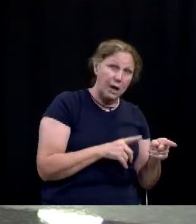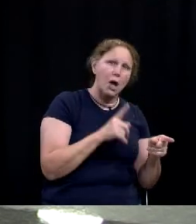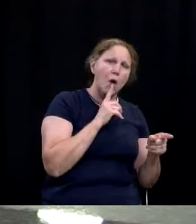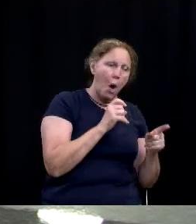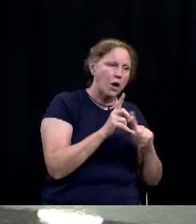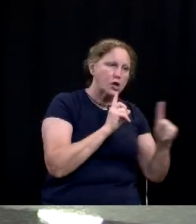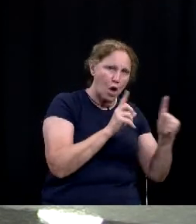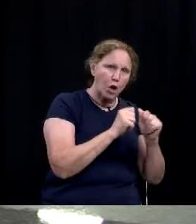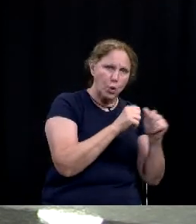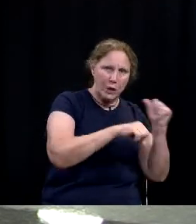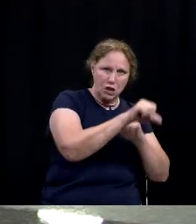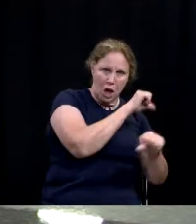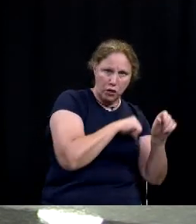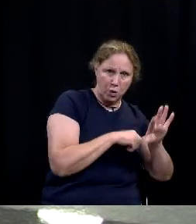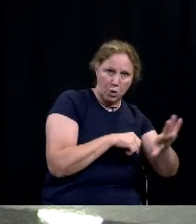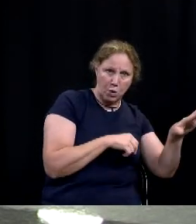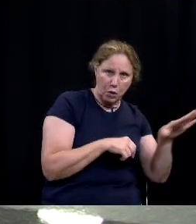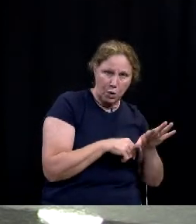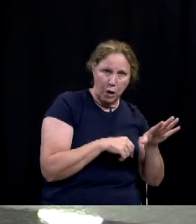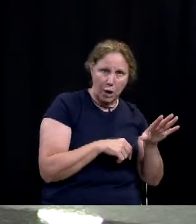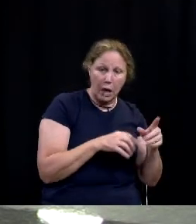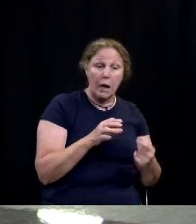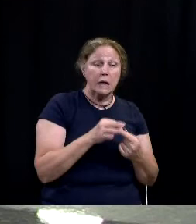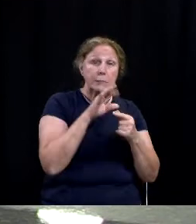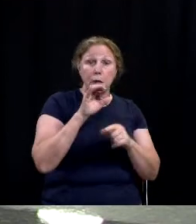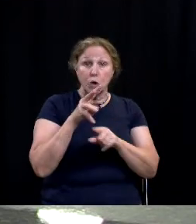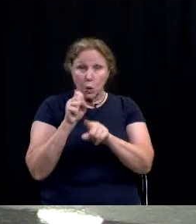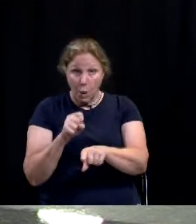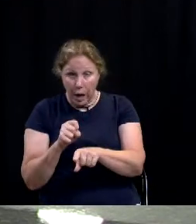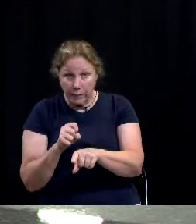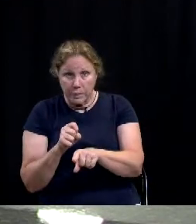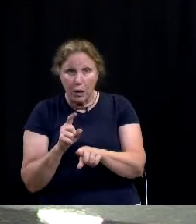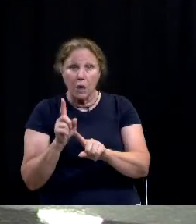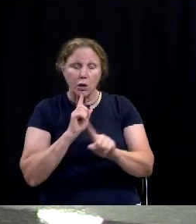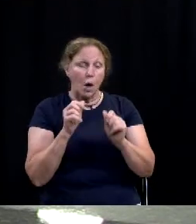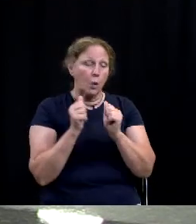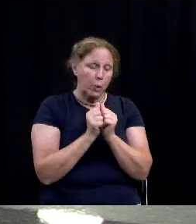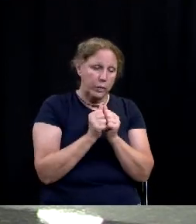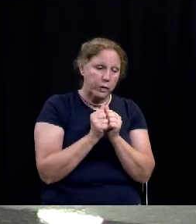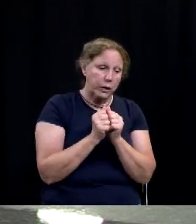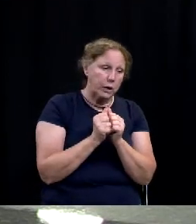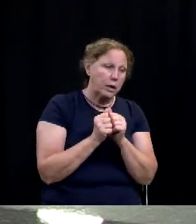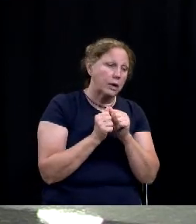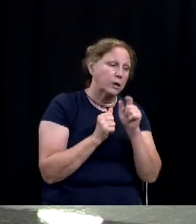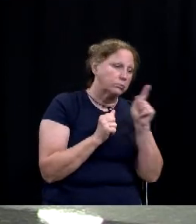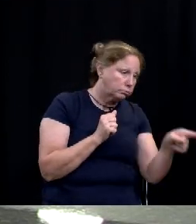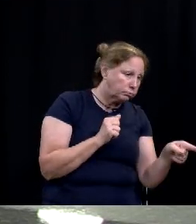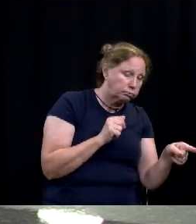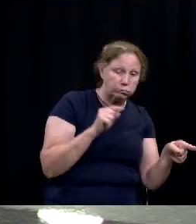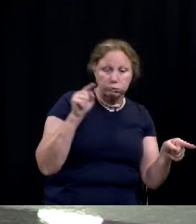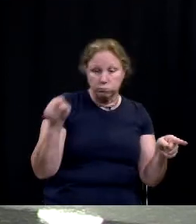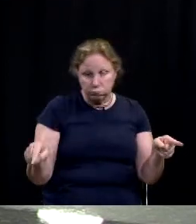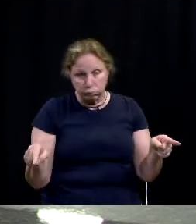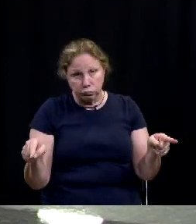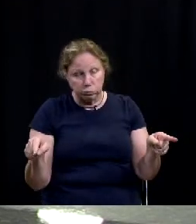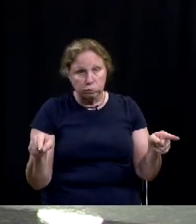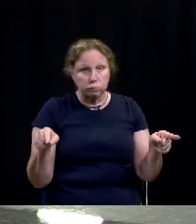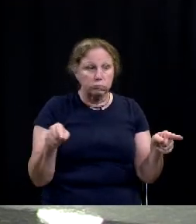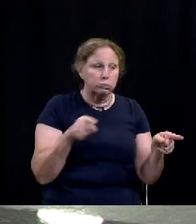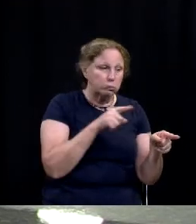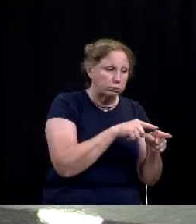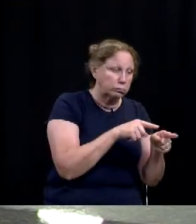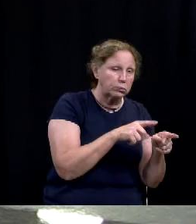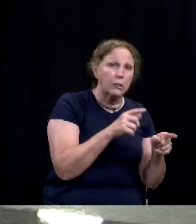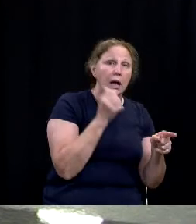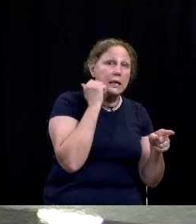with each other our special crimes detectives are communicating with the detectives that are handling the deadly